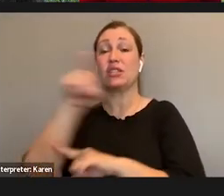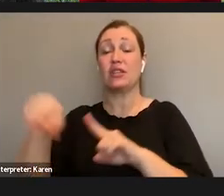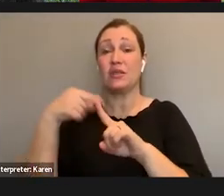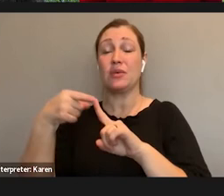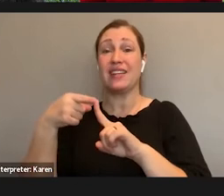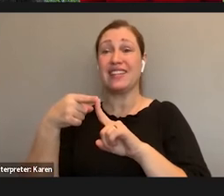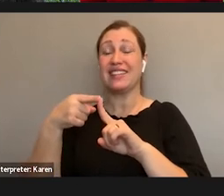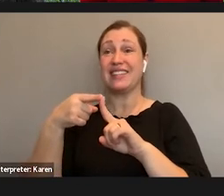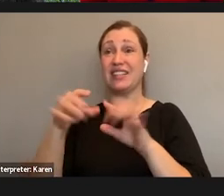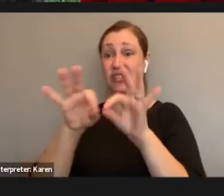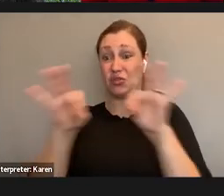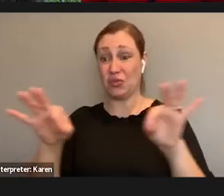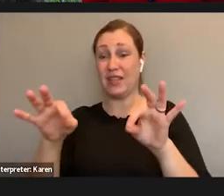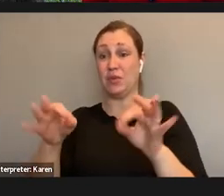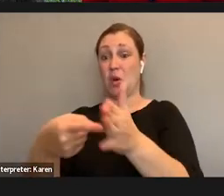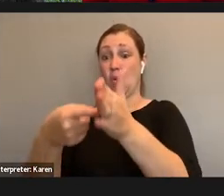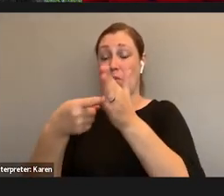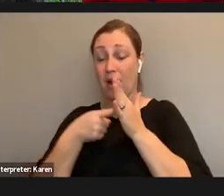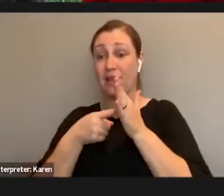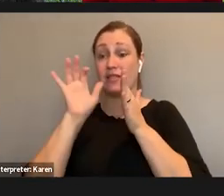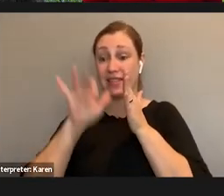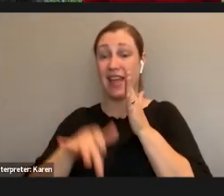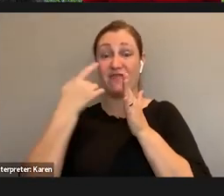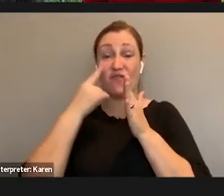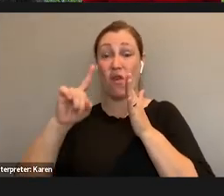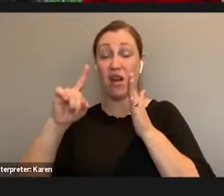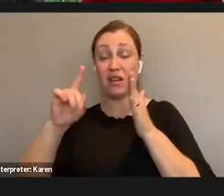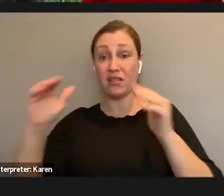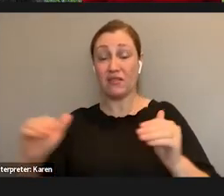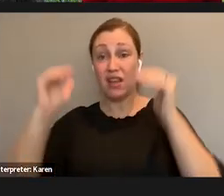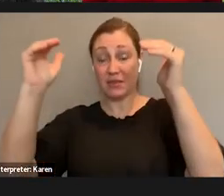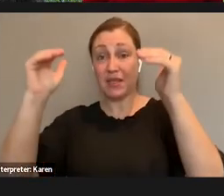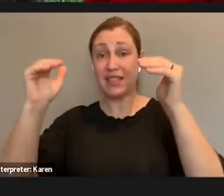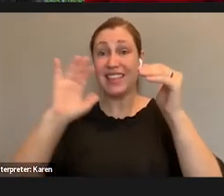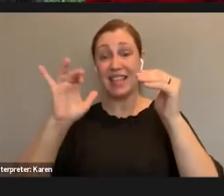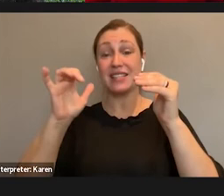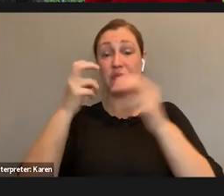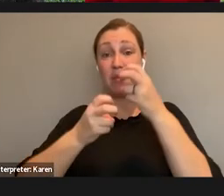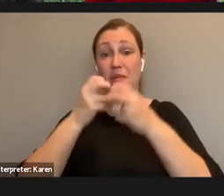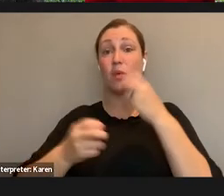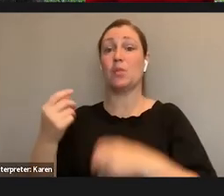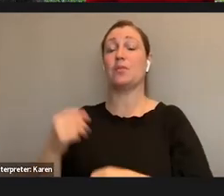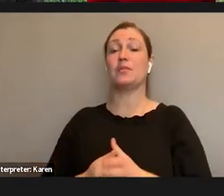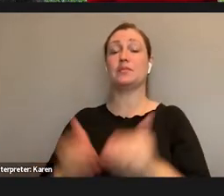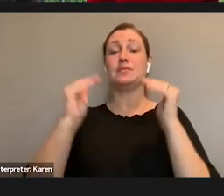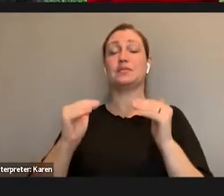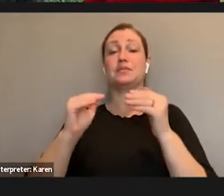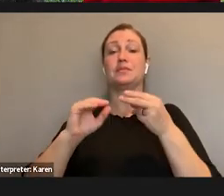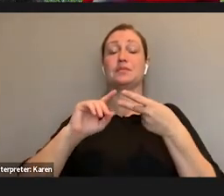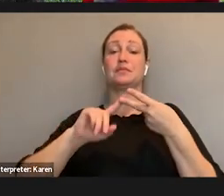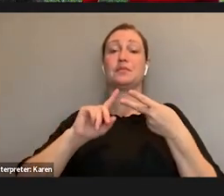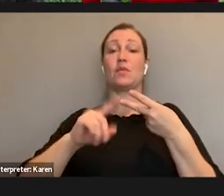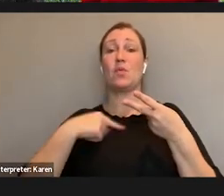And they're currently looking at Provided the be beyond more options for need more options for accessible field courses.